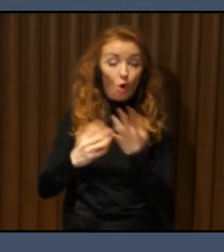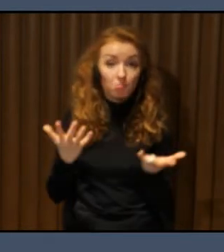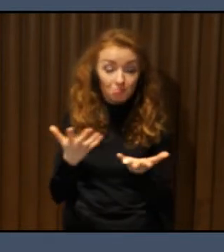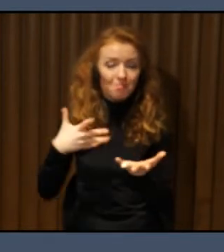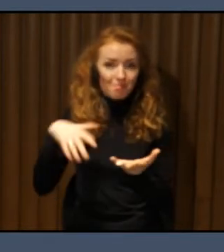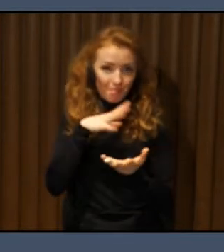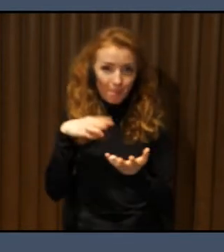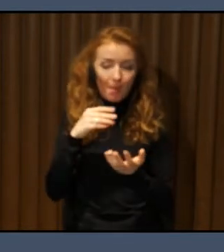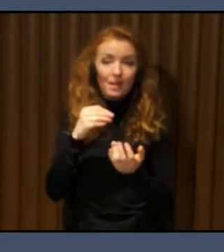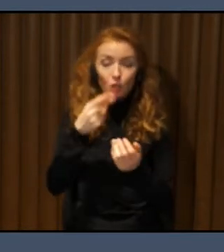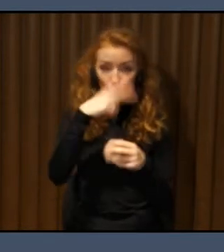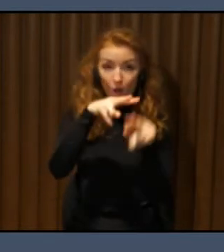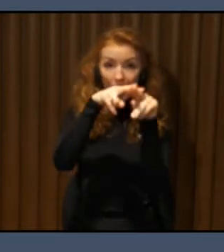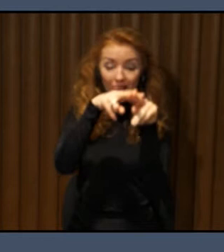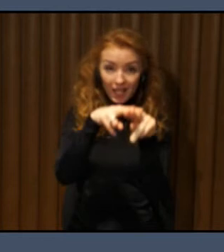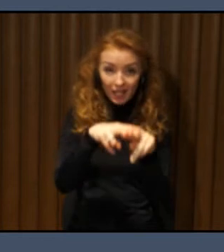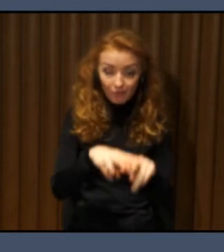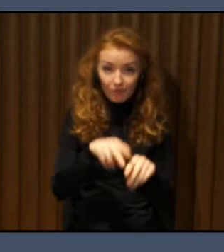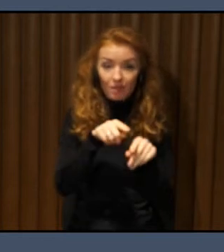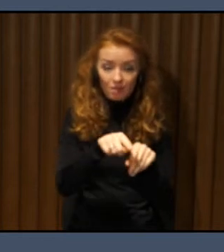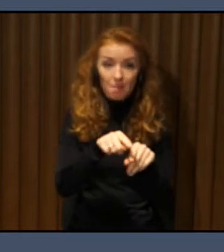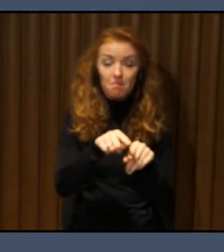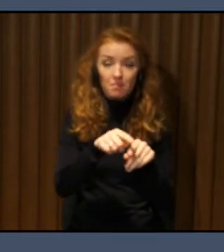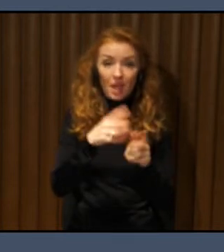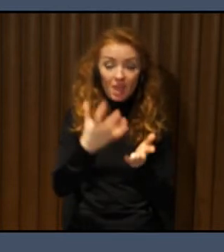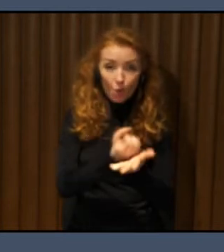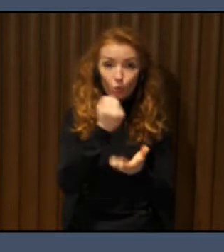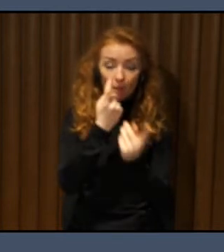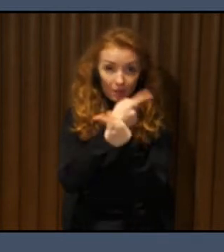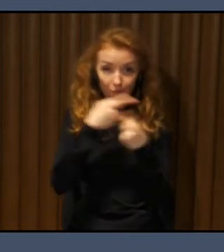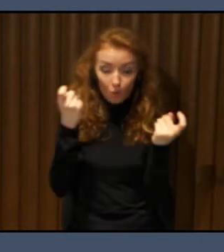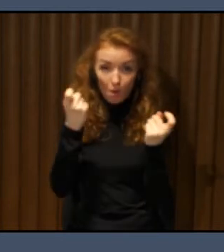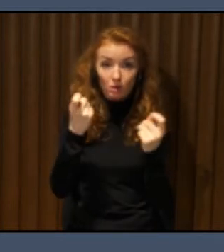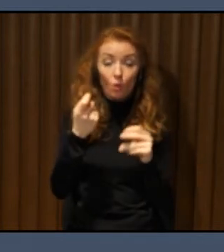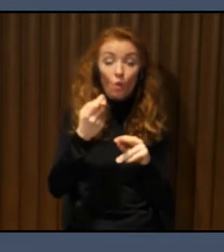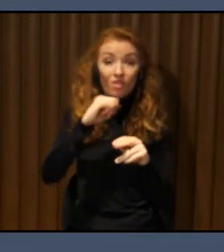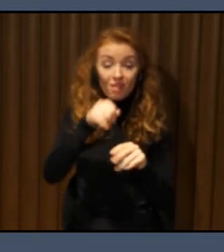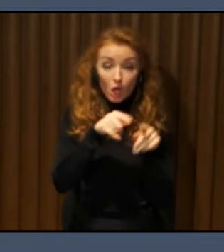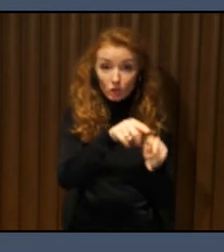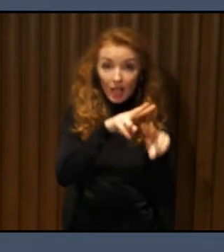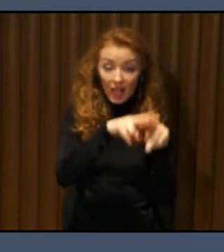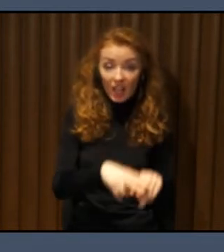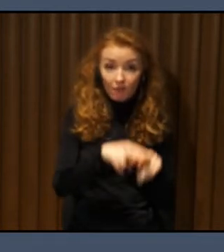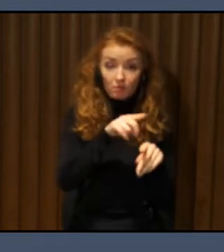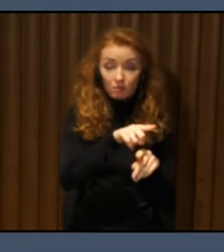So if one elevator is off, we can recalculate directly the way for the end user in wheelchairs.